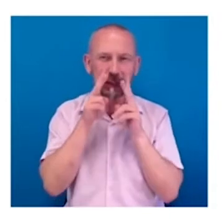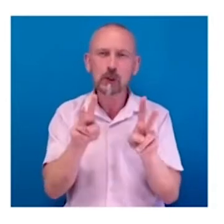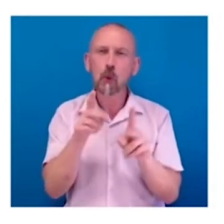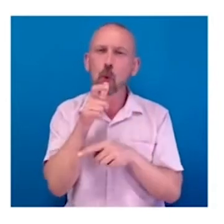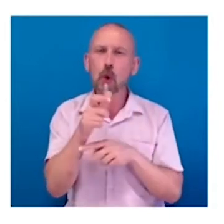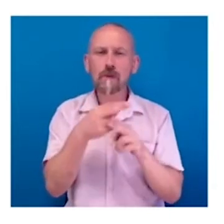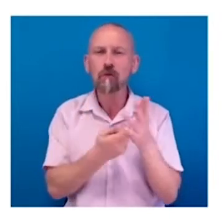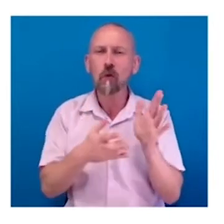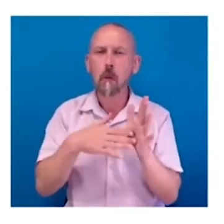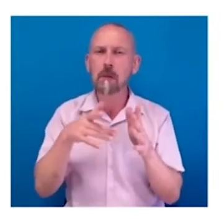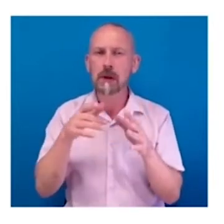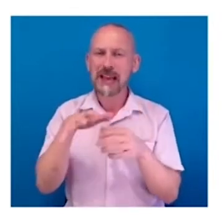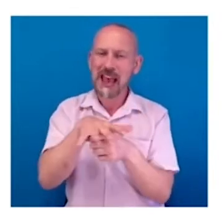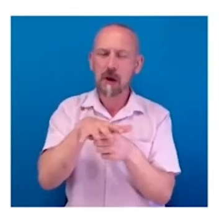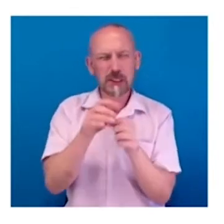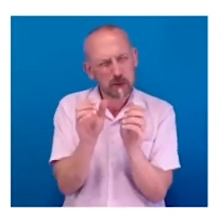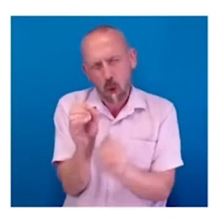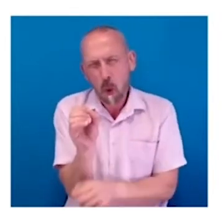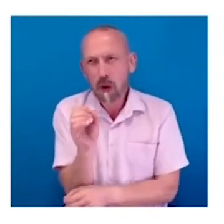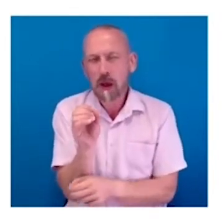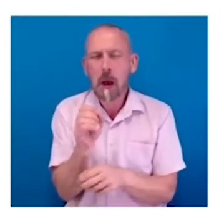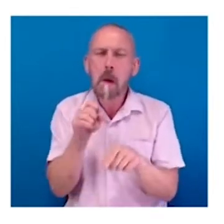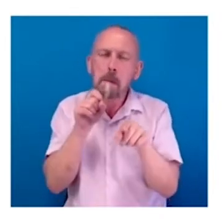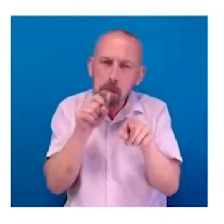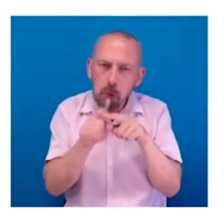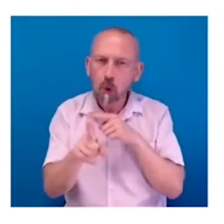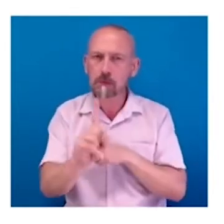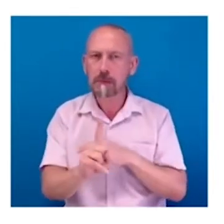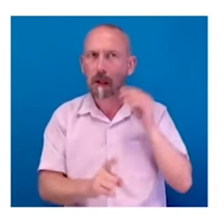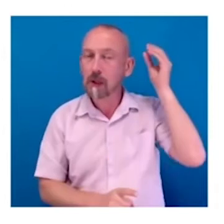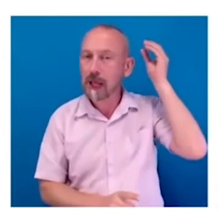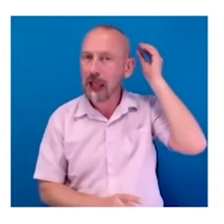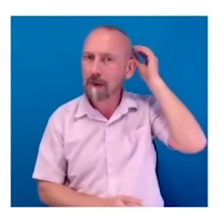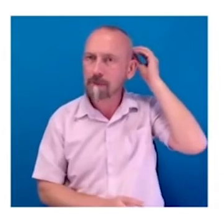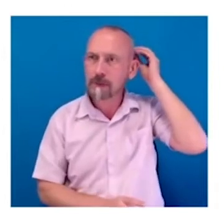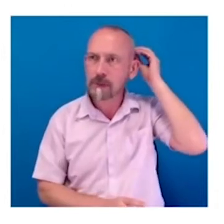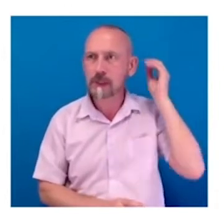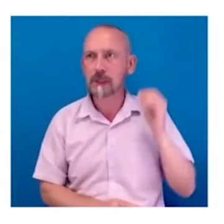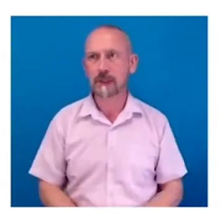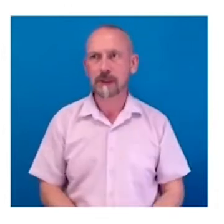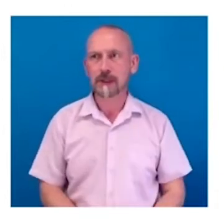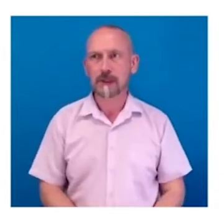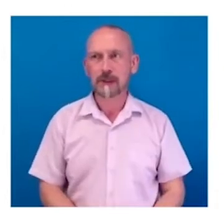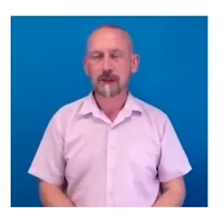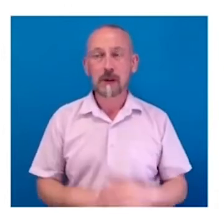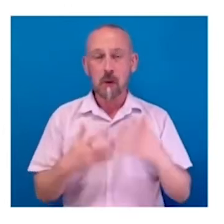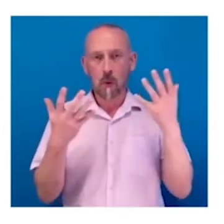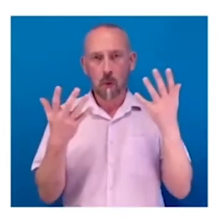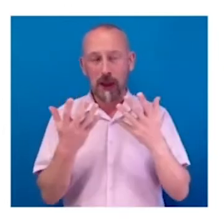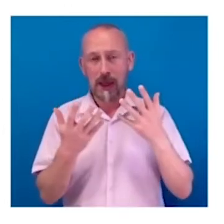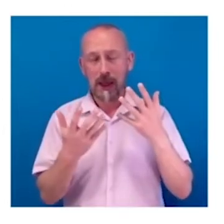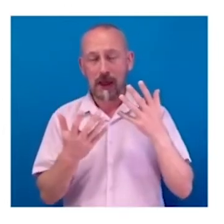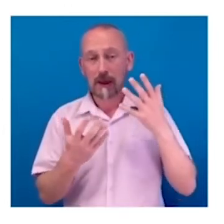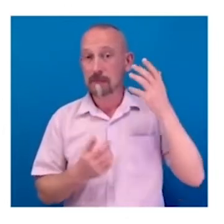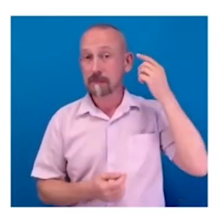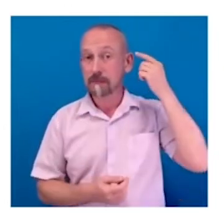in the vast majority of people sitting in the left hemisphere of your brain, just at the top and behind of